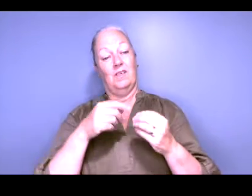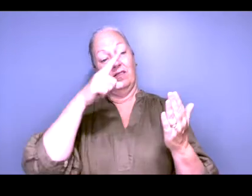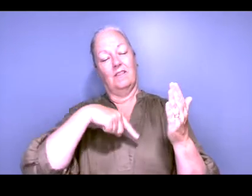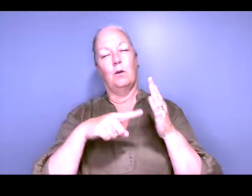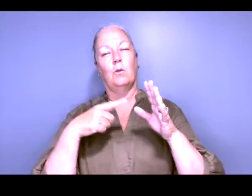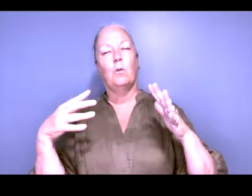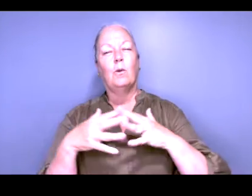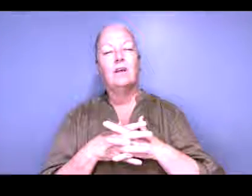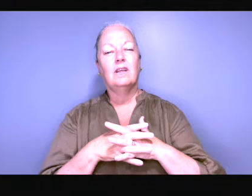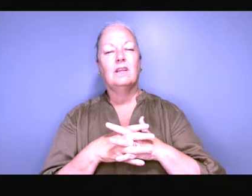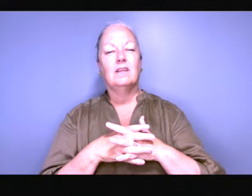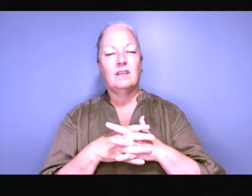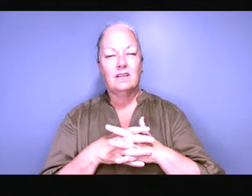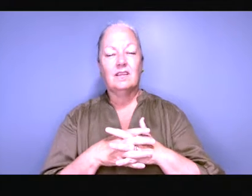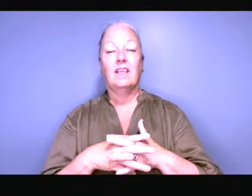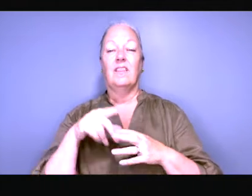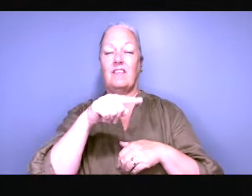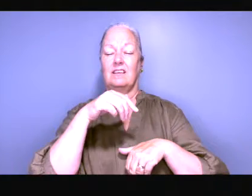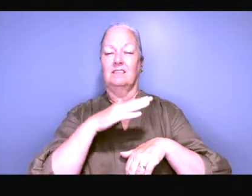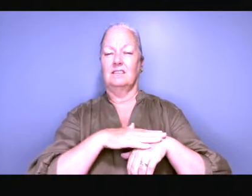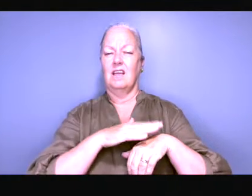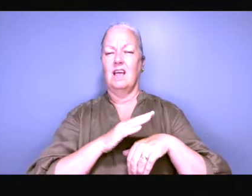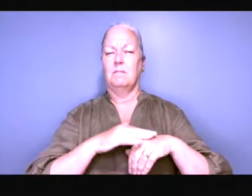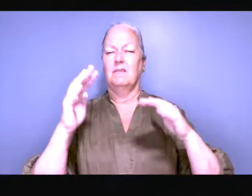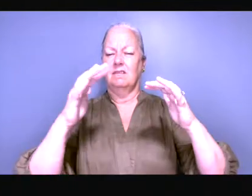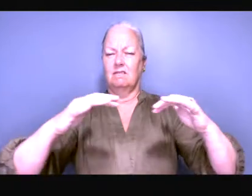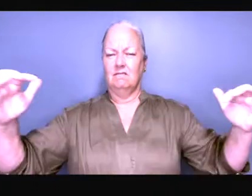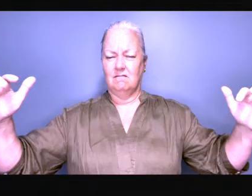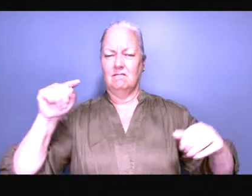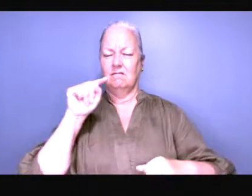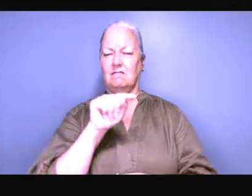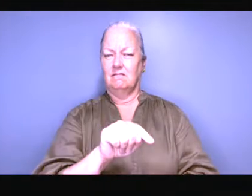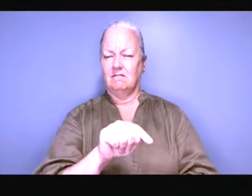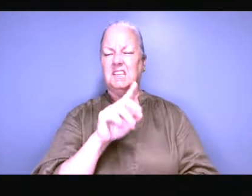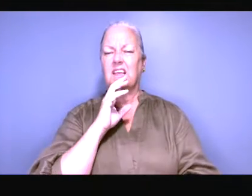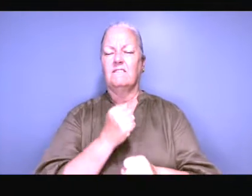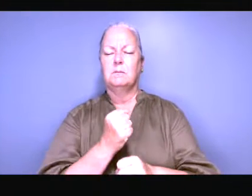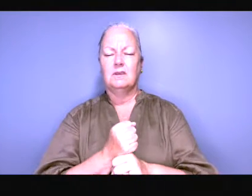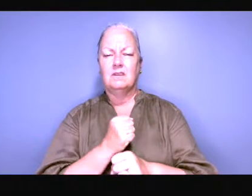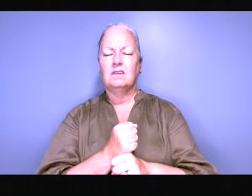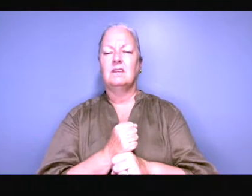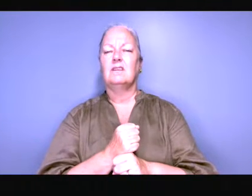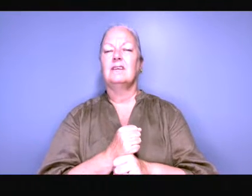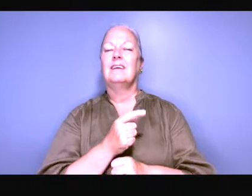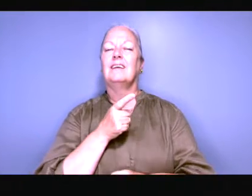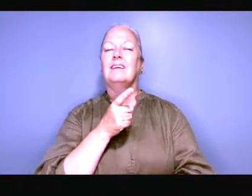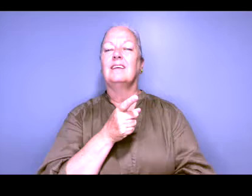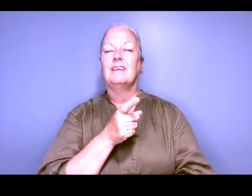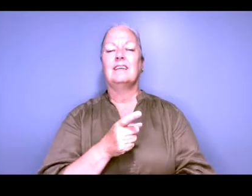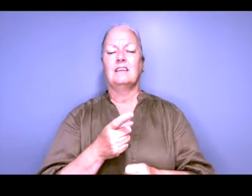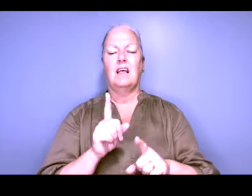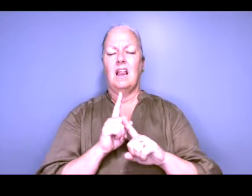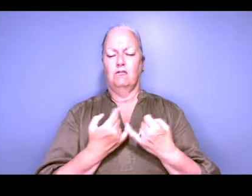the problem with that law it was denounced in the Parliament at the time as a blackmailer's charter